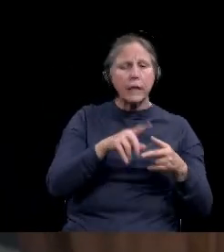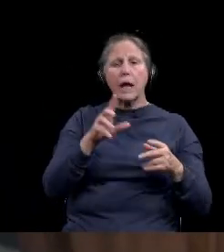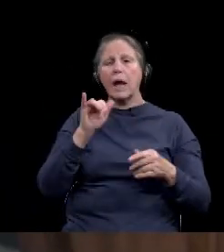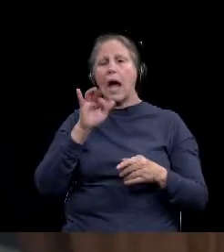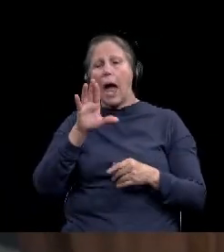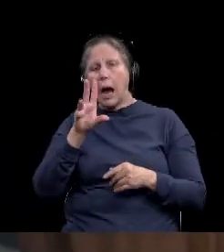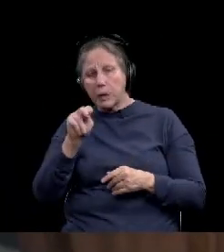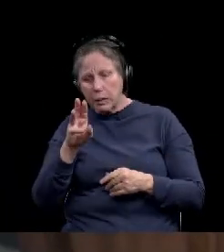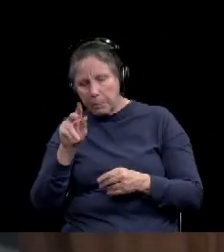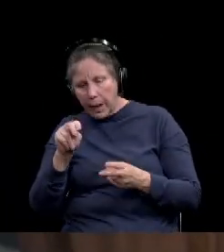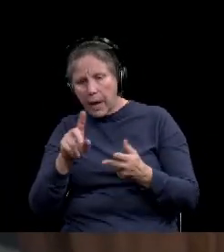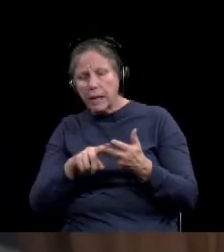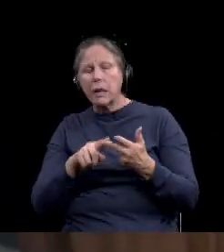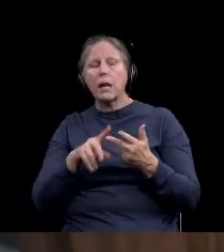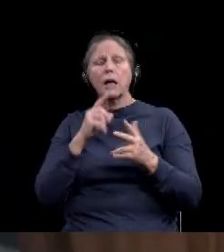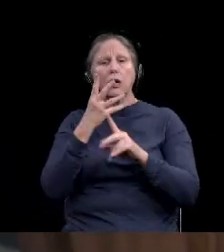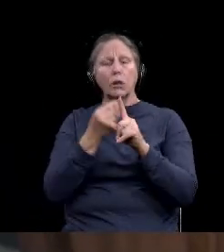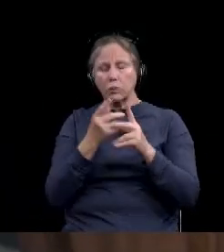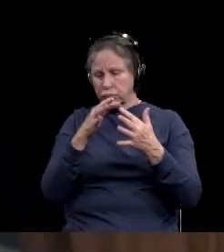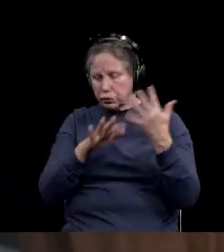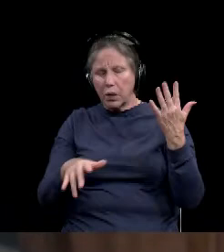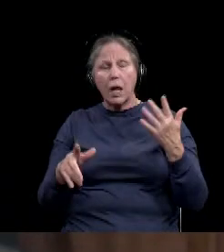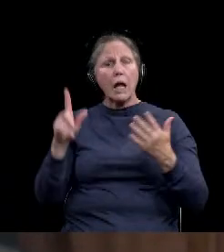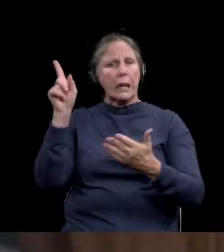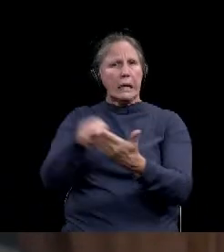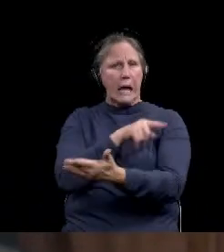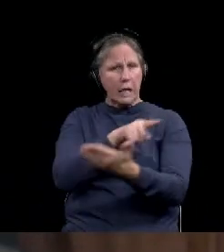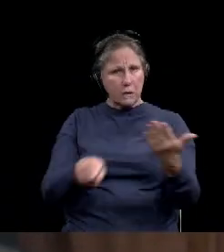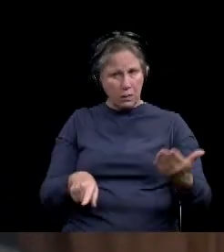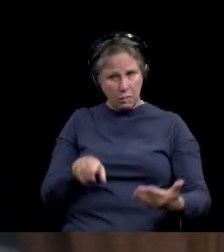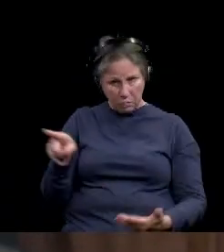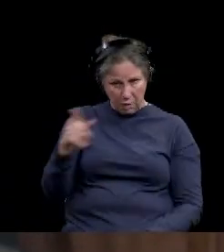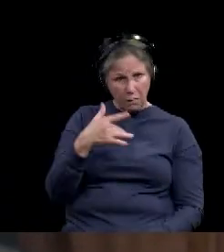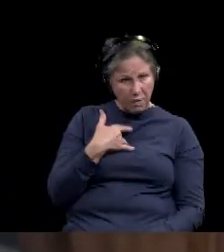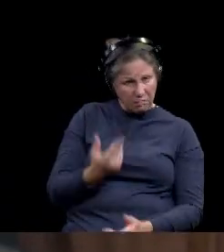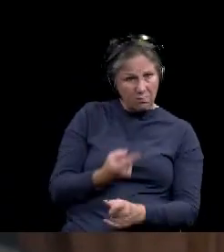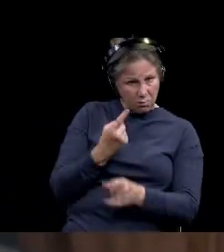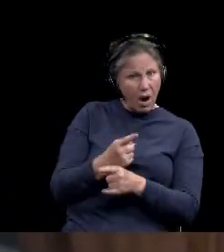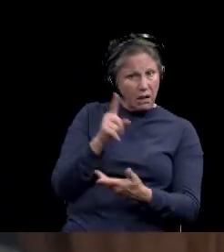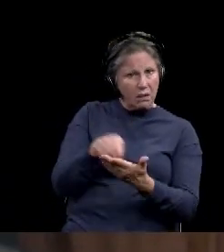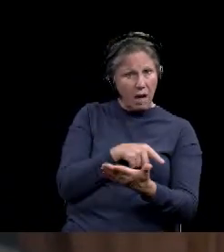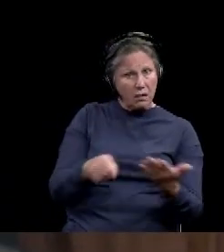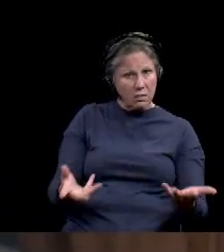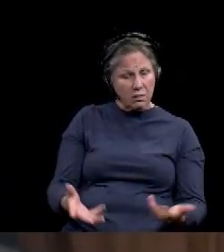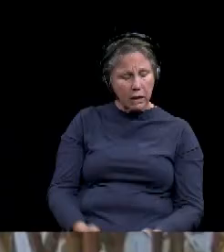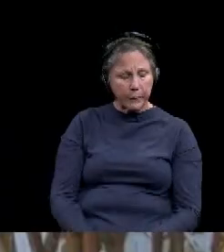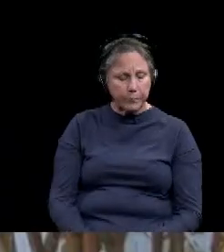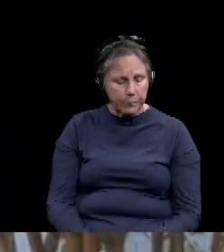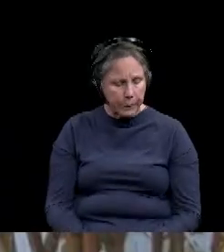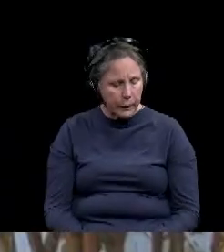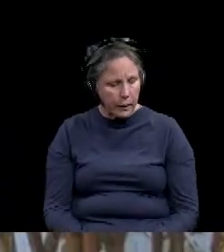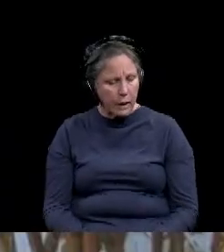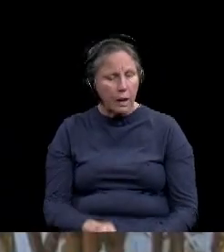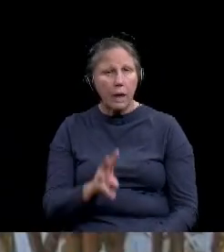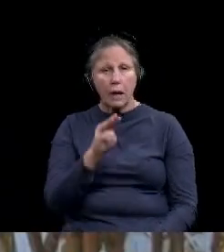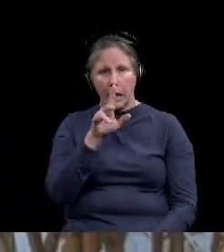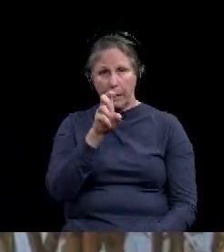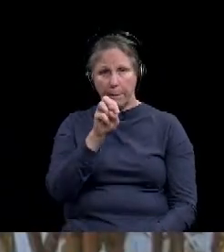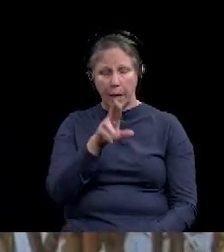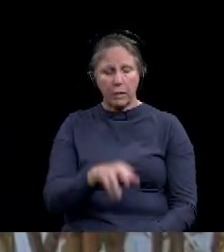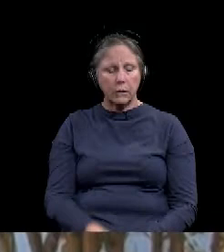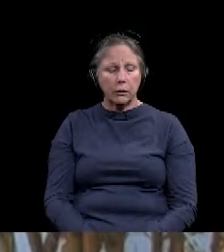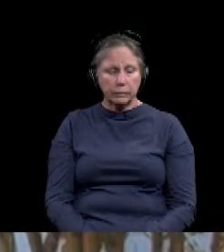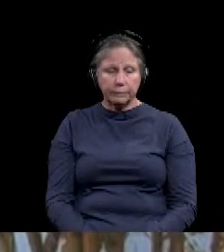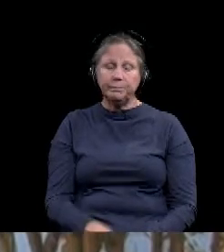cancellations. Do you agree with the organization's decision to cancel these events? Larry, I do agree with them. Um,